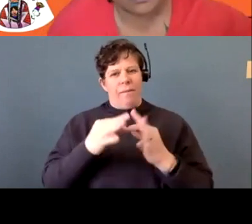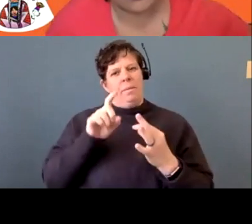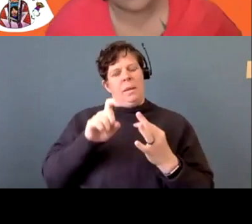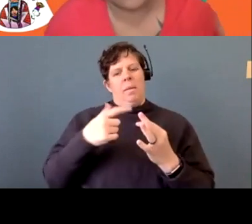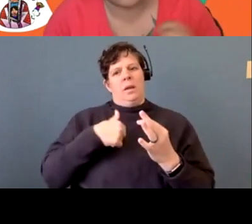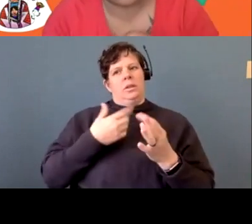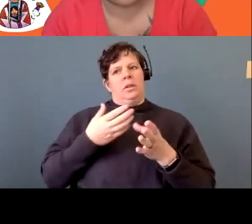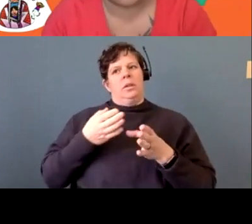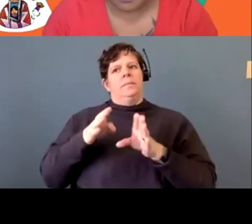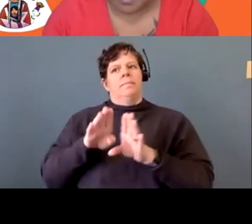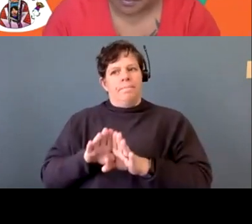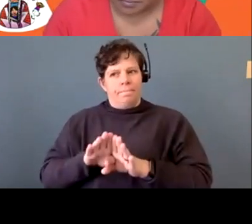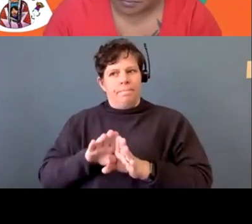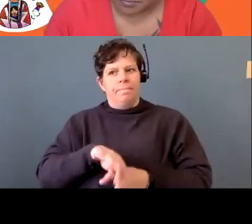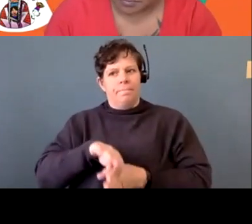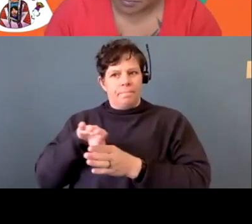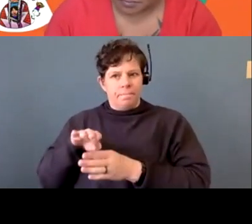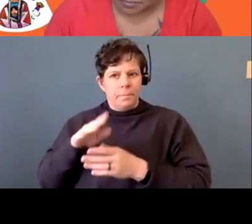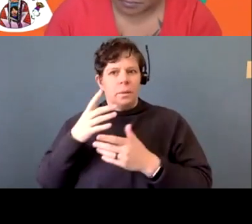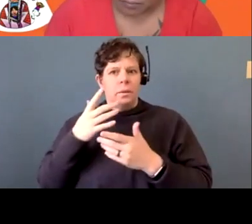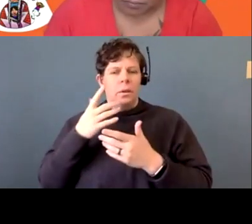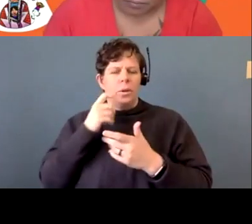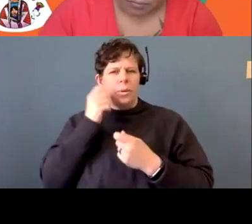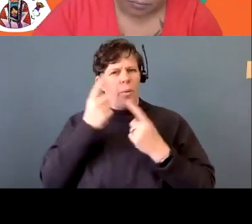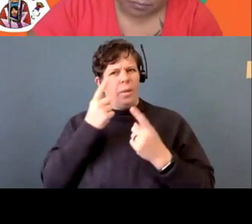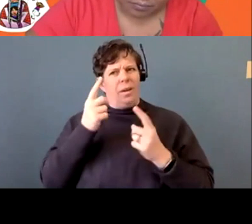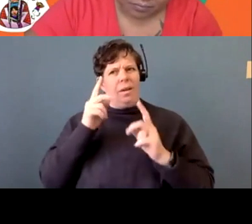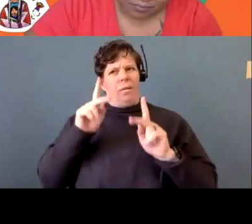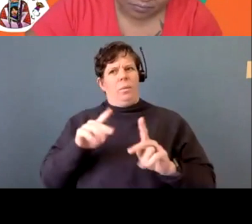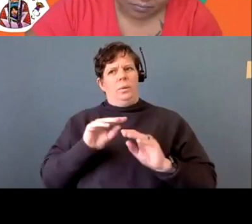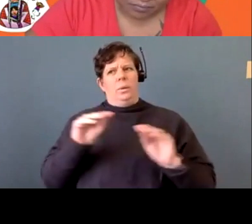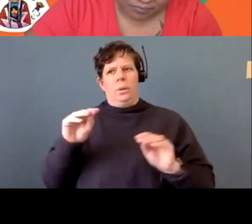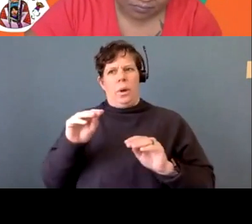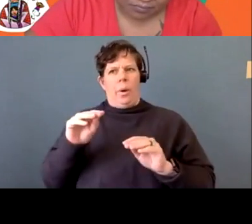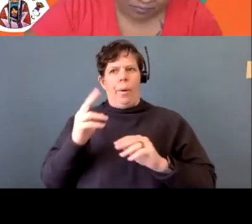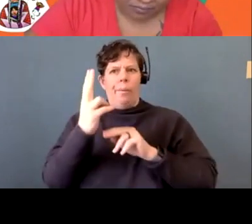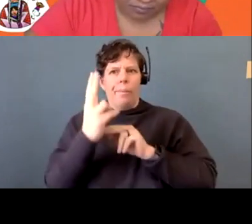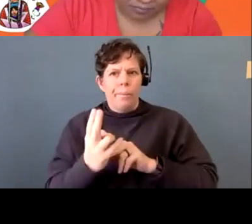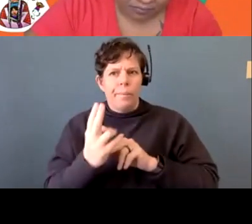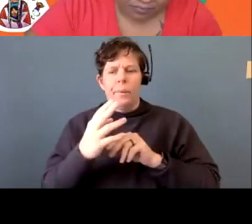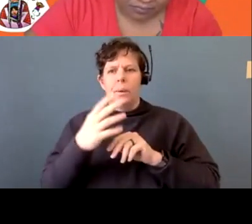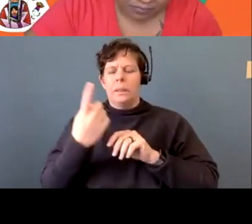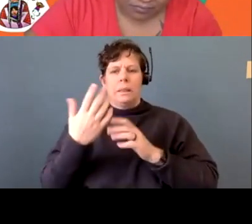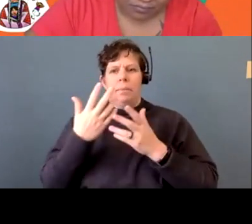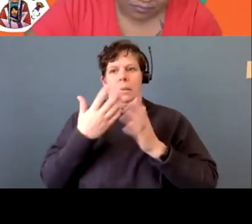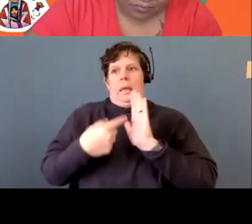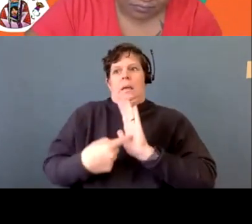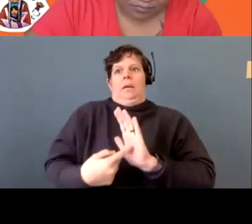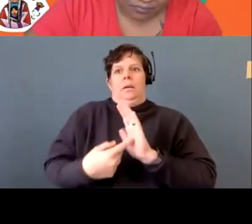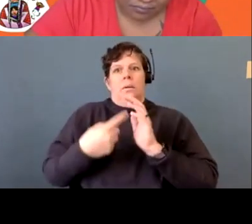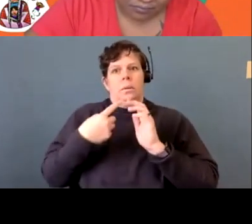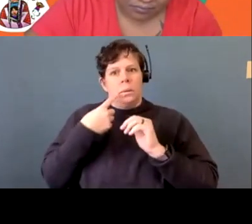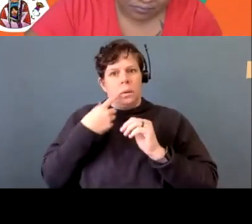your family, never, um, about a person not having a marker or having something up in the graveyard. But